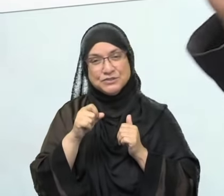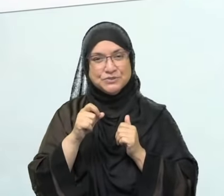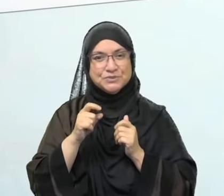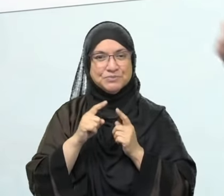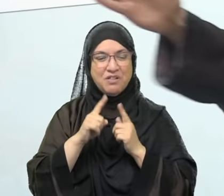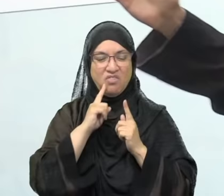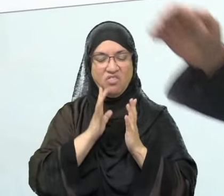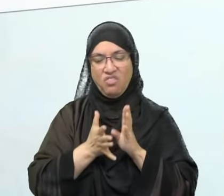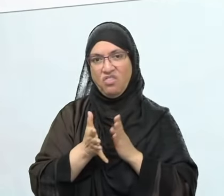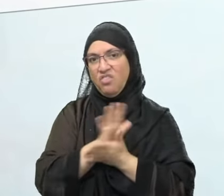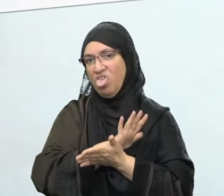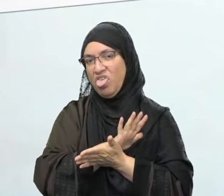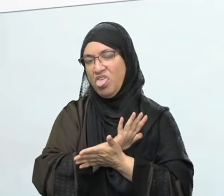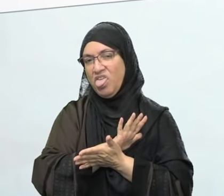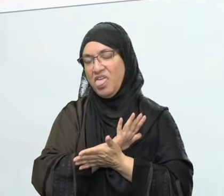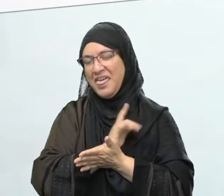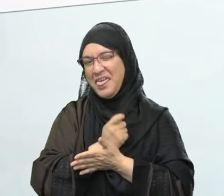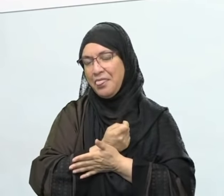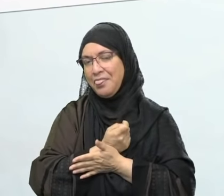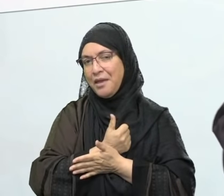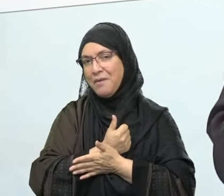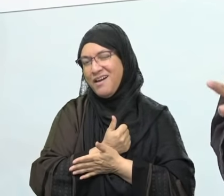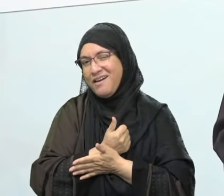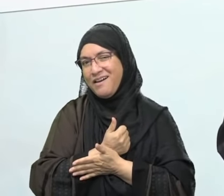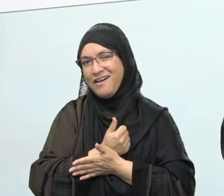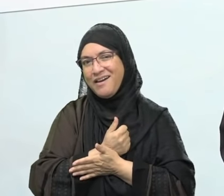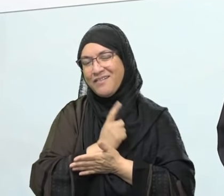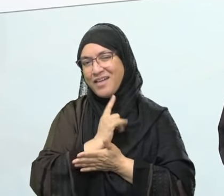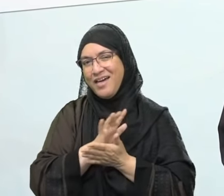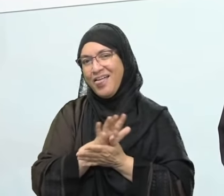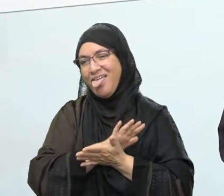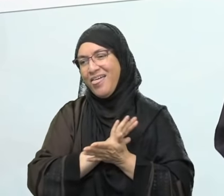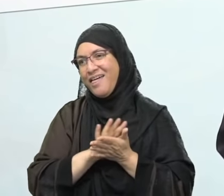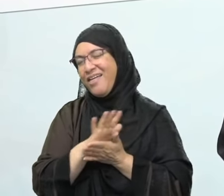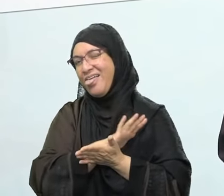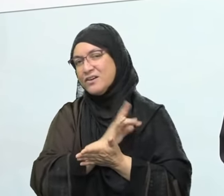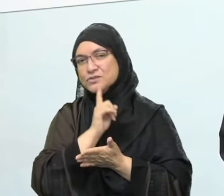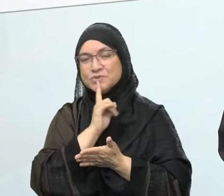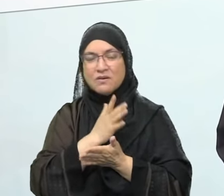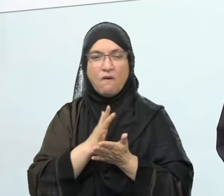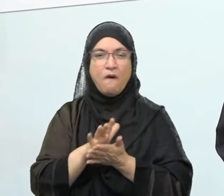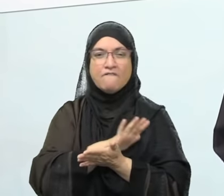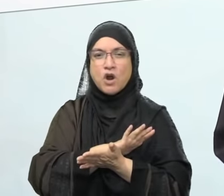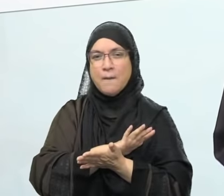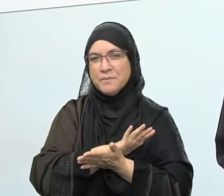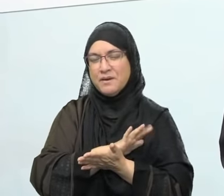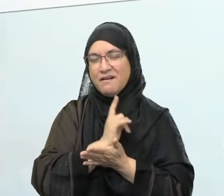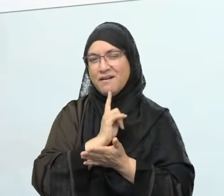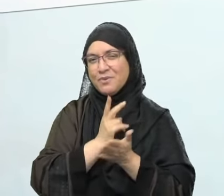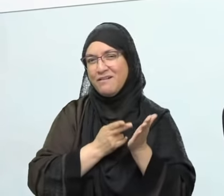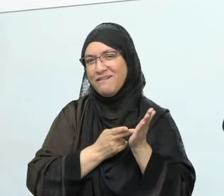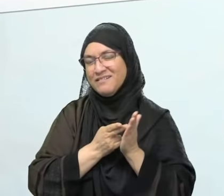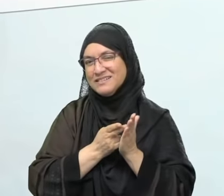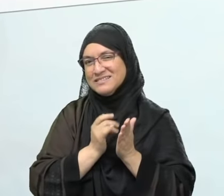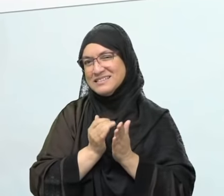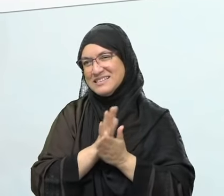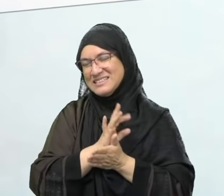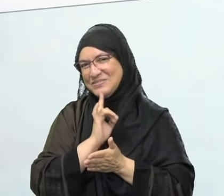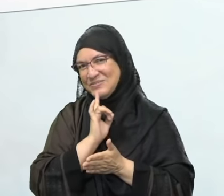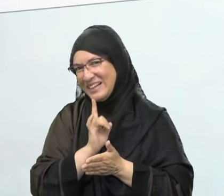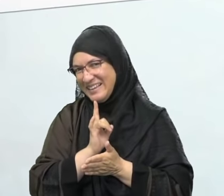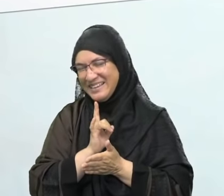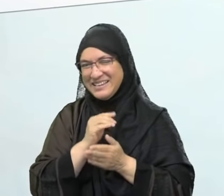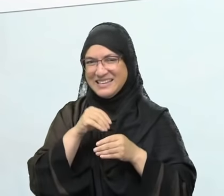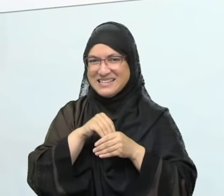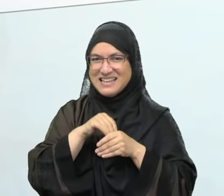point am I just going to lie and say an interaction never happened? Is it really a lie if I change the words a bit, if I misrepresent the mood of the